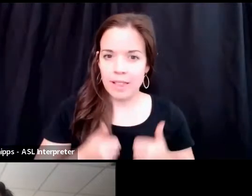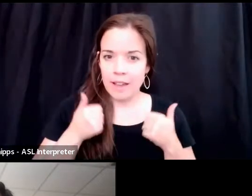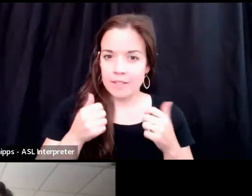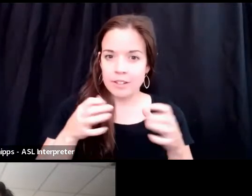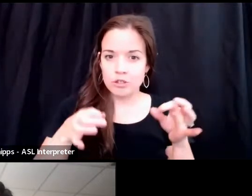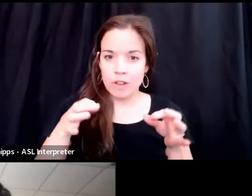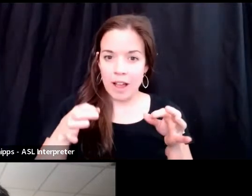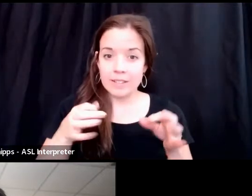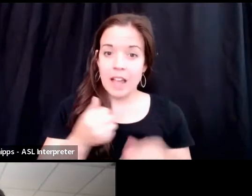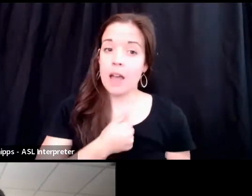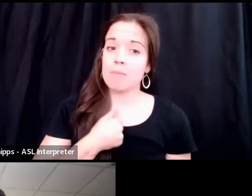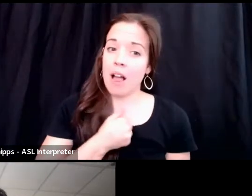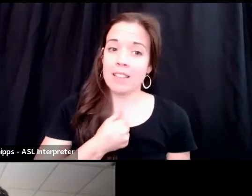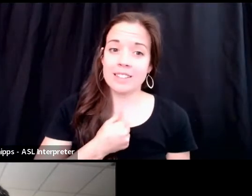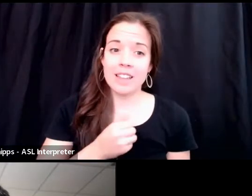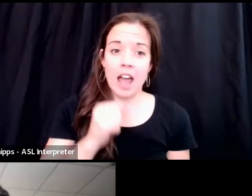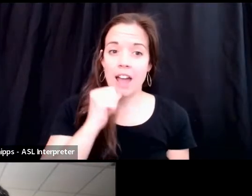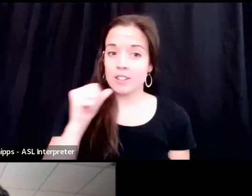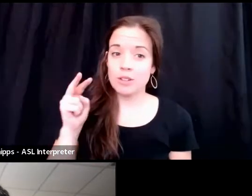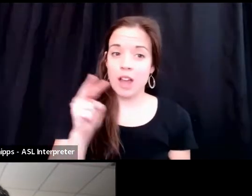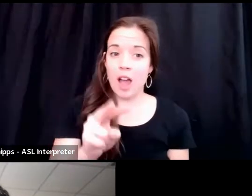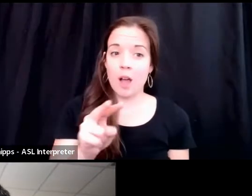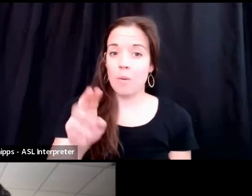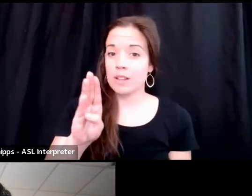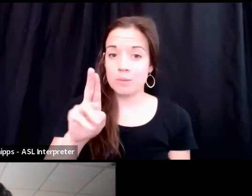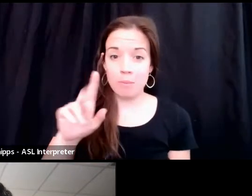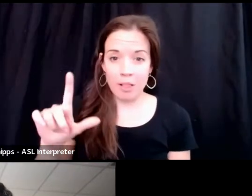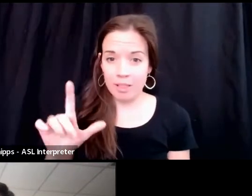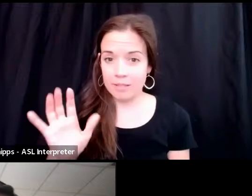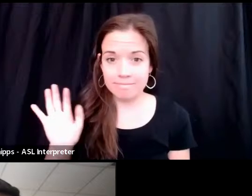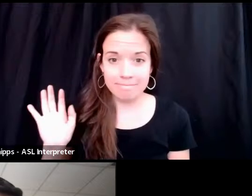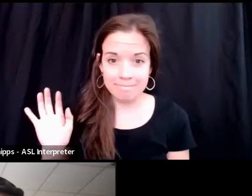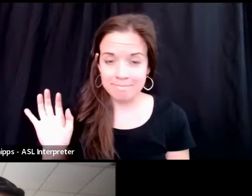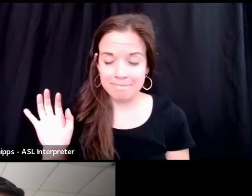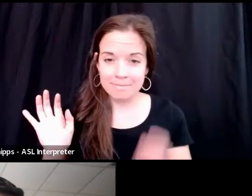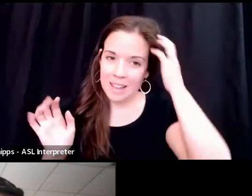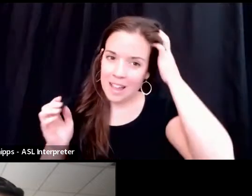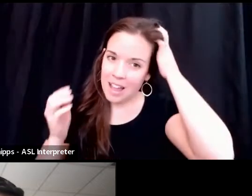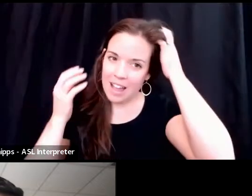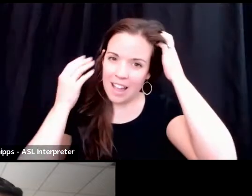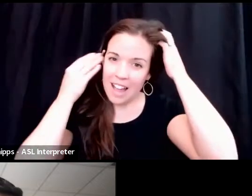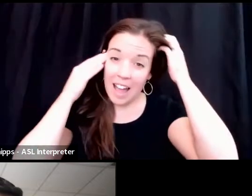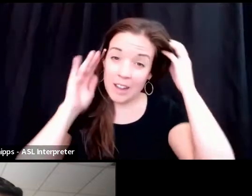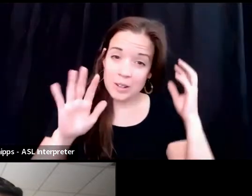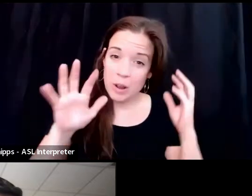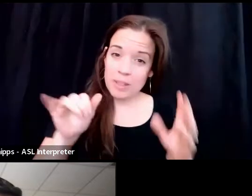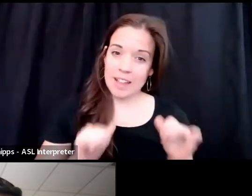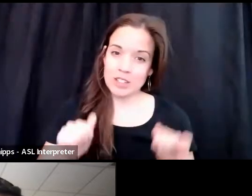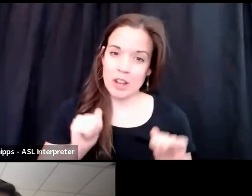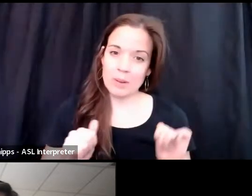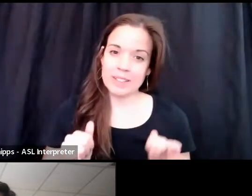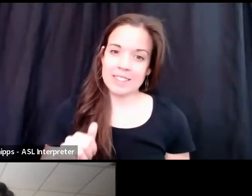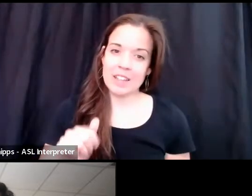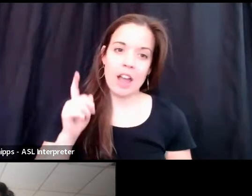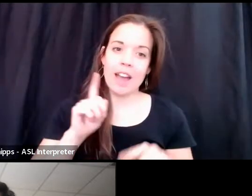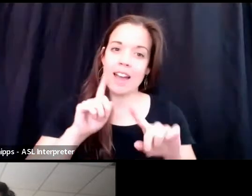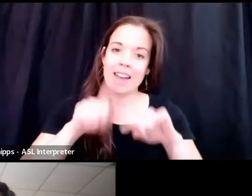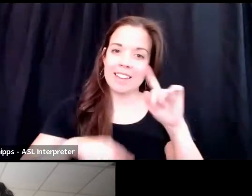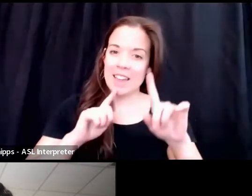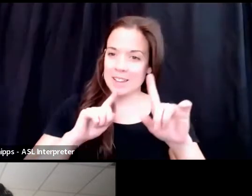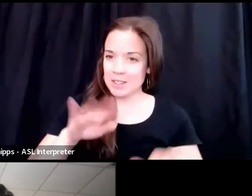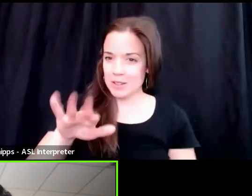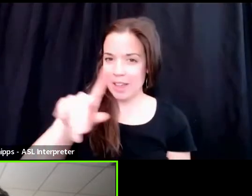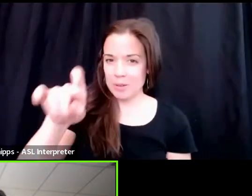apologize. I do not watch Bull. I don't even know what that show is. So I really can't answer that question.